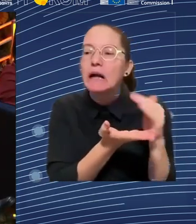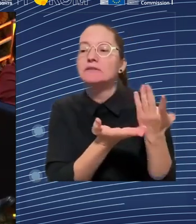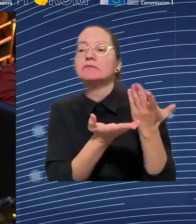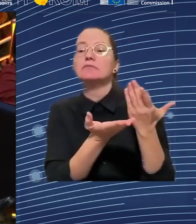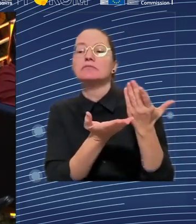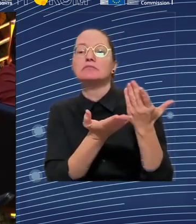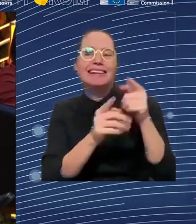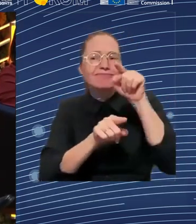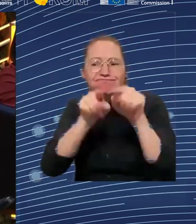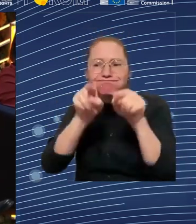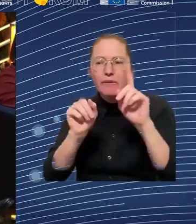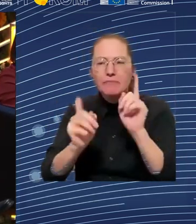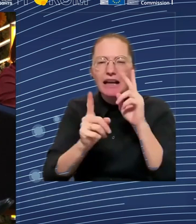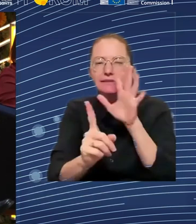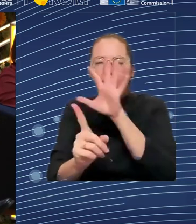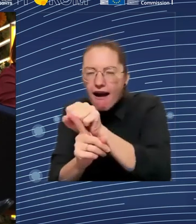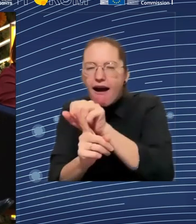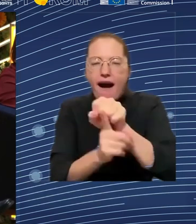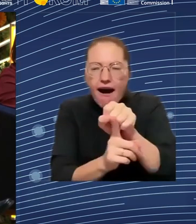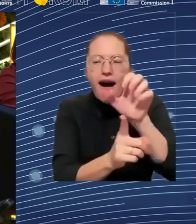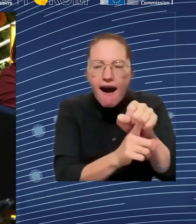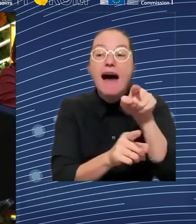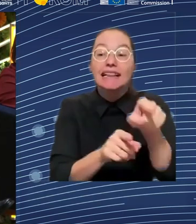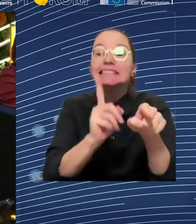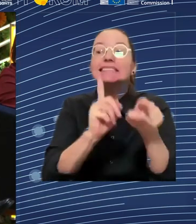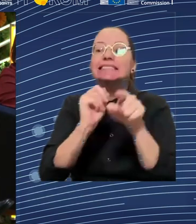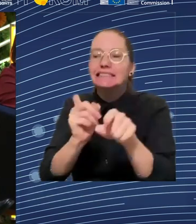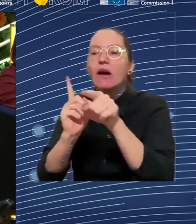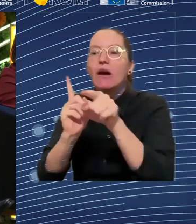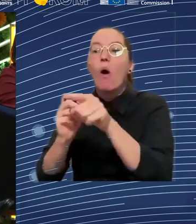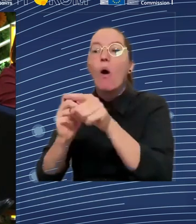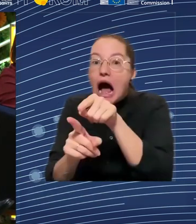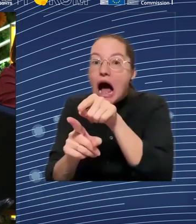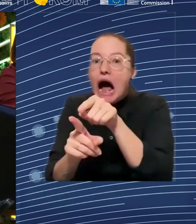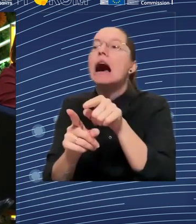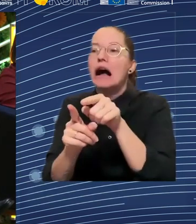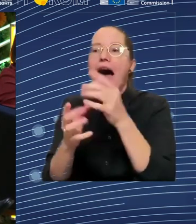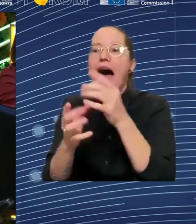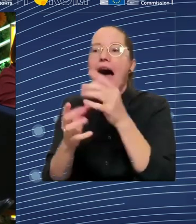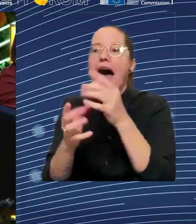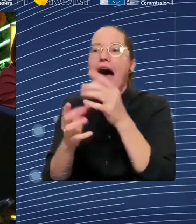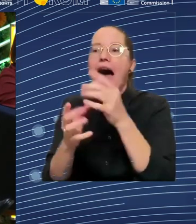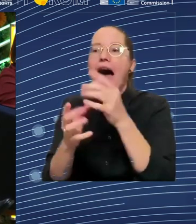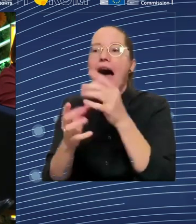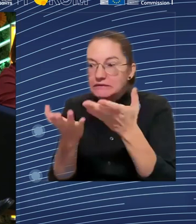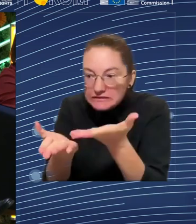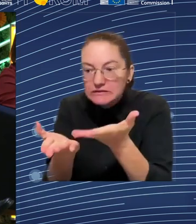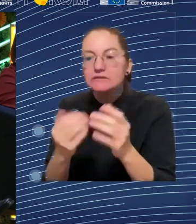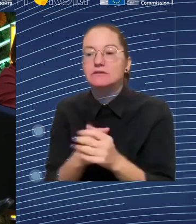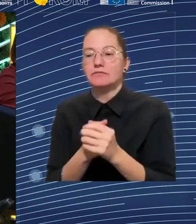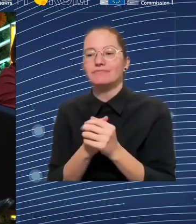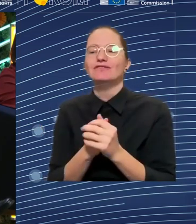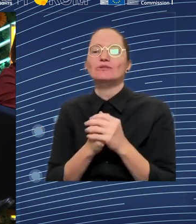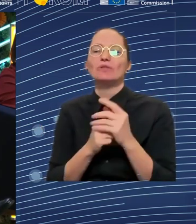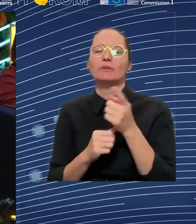And if we don't measure labor shortage properly, we won't be able to address it. Absolutely. So I think that's why we